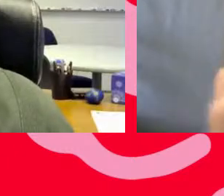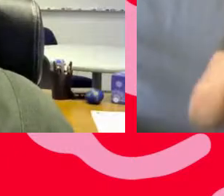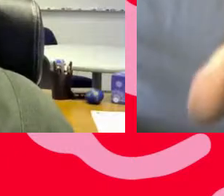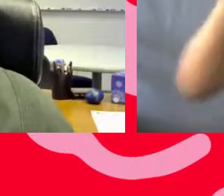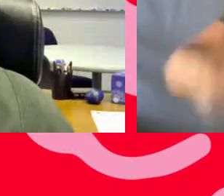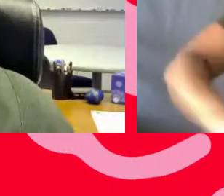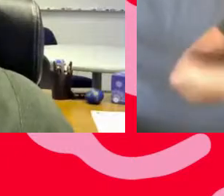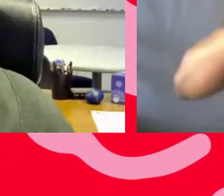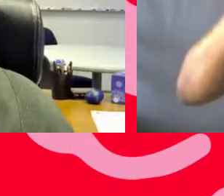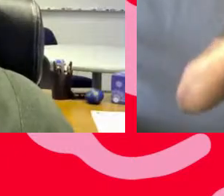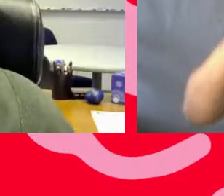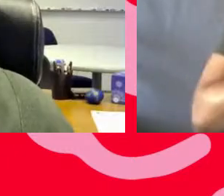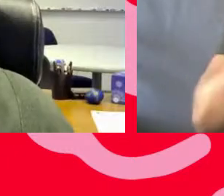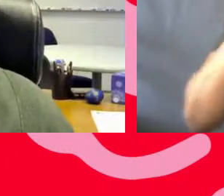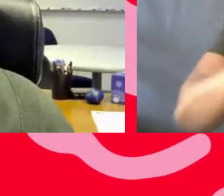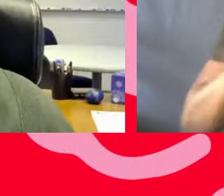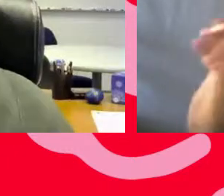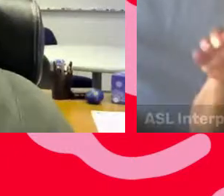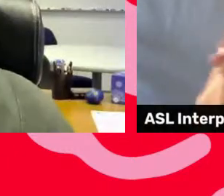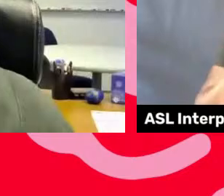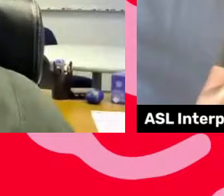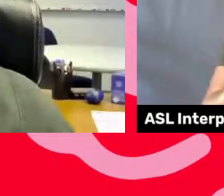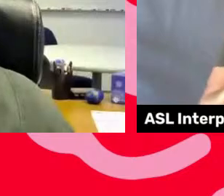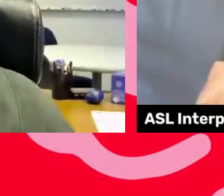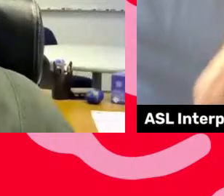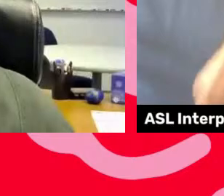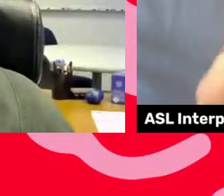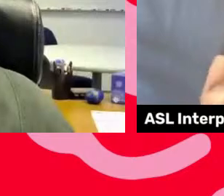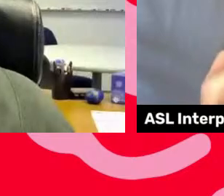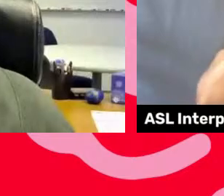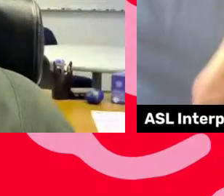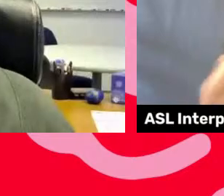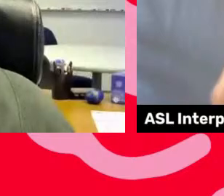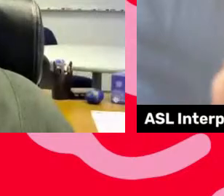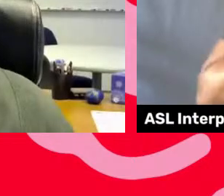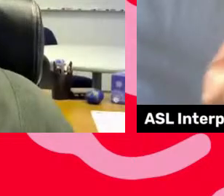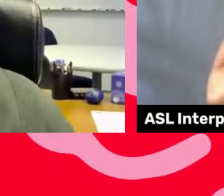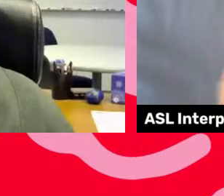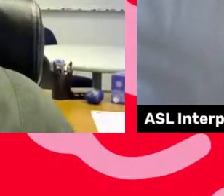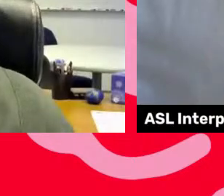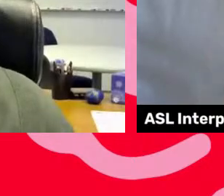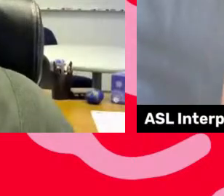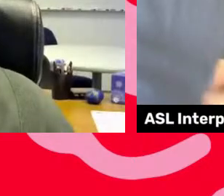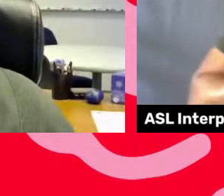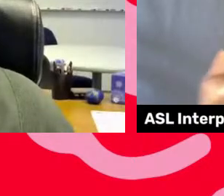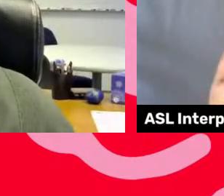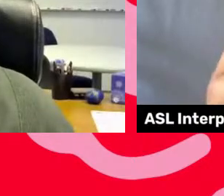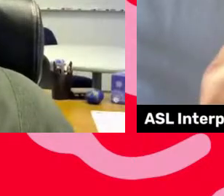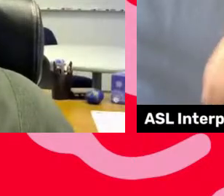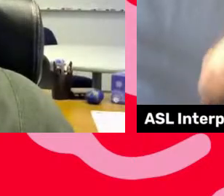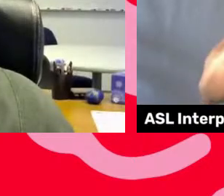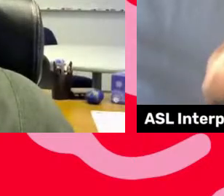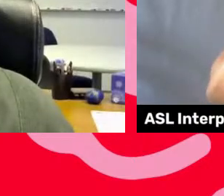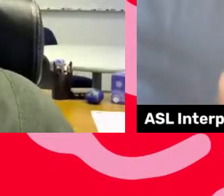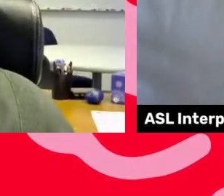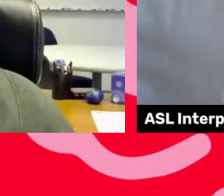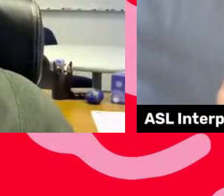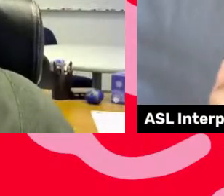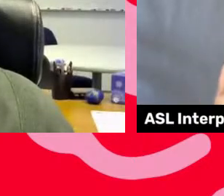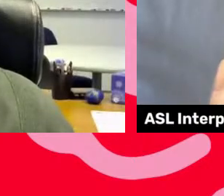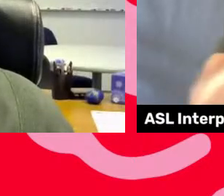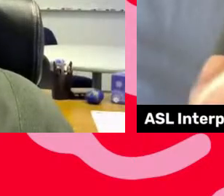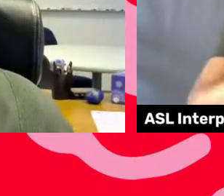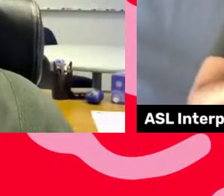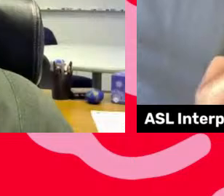throughout the year without the support of our members. Members get access to free films throughout the year, discounts on